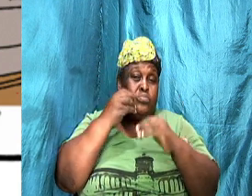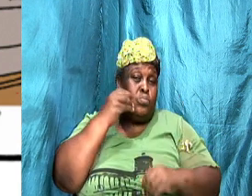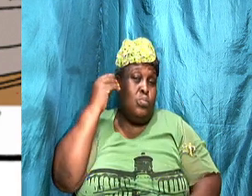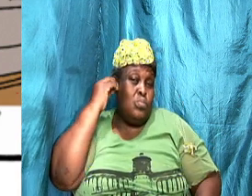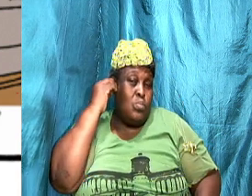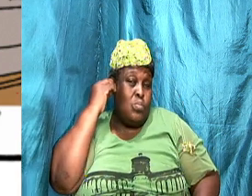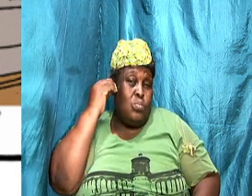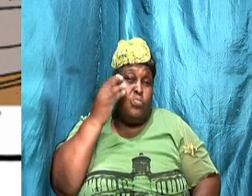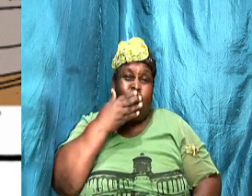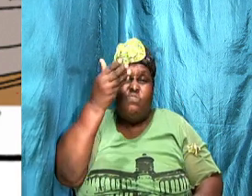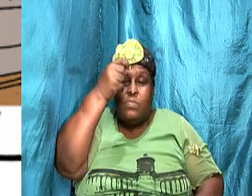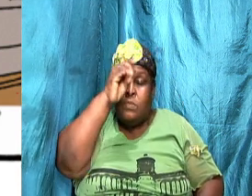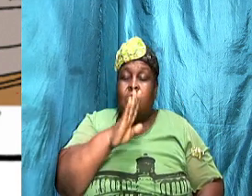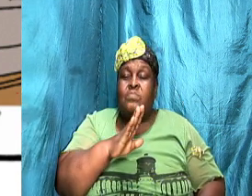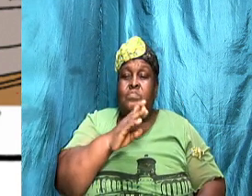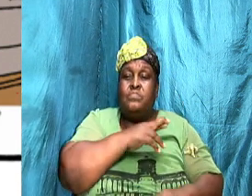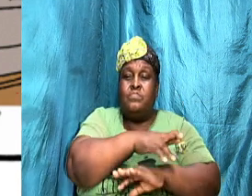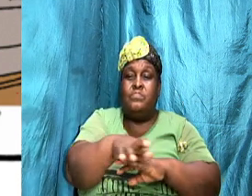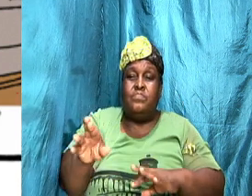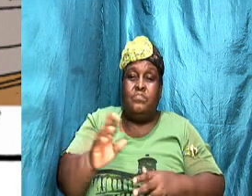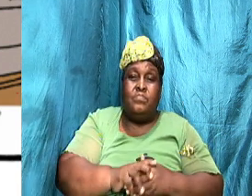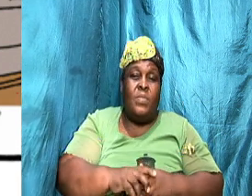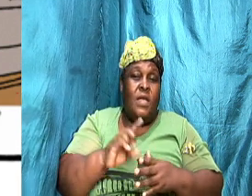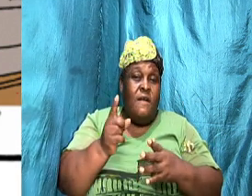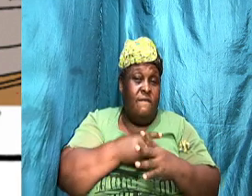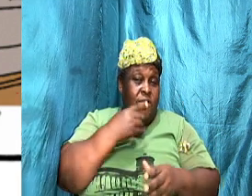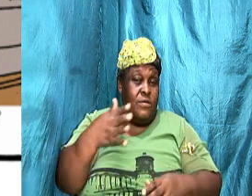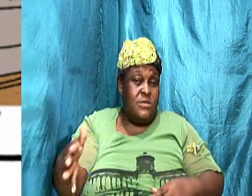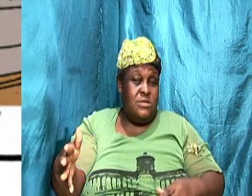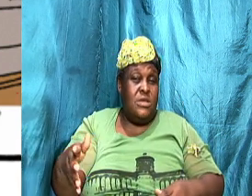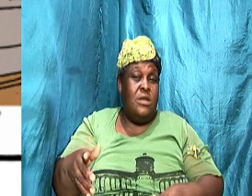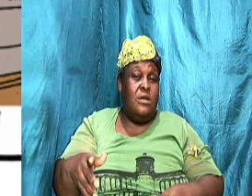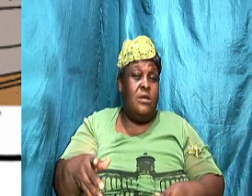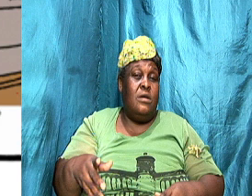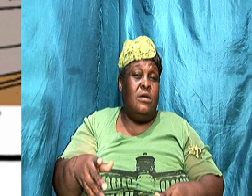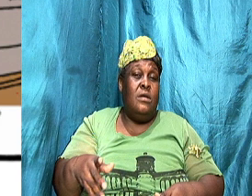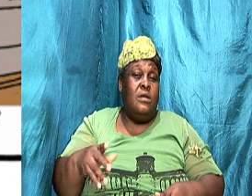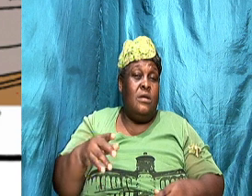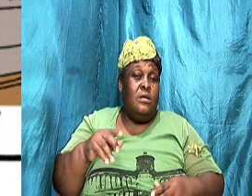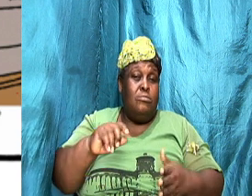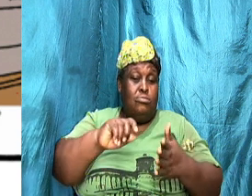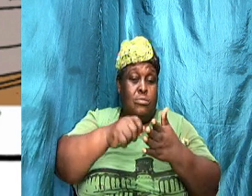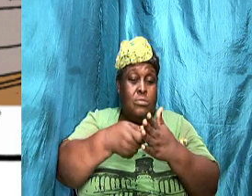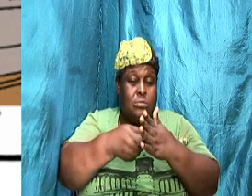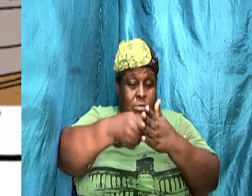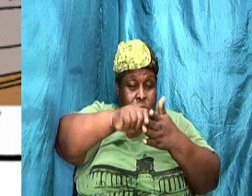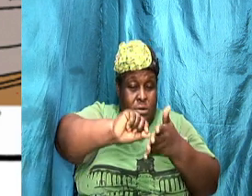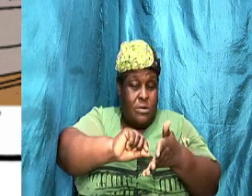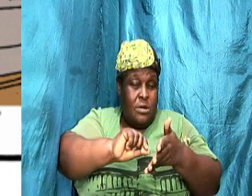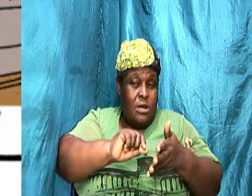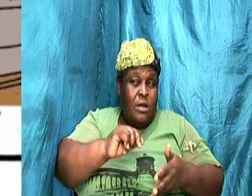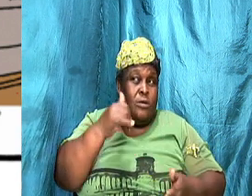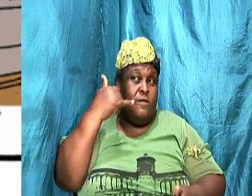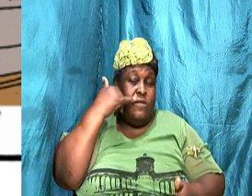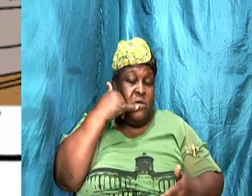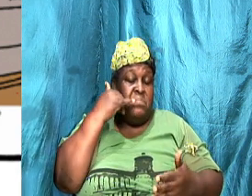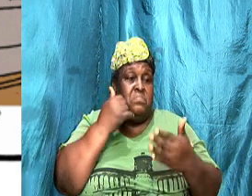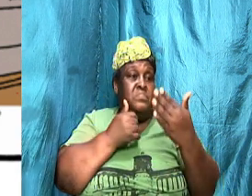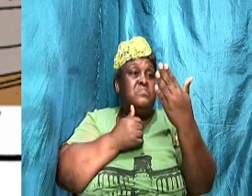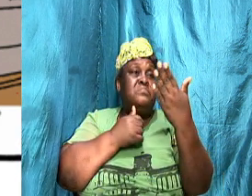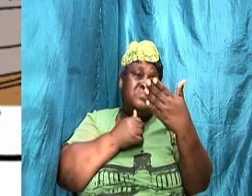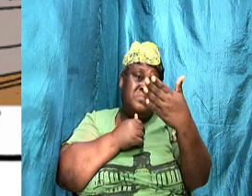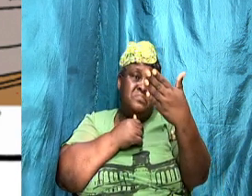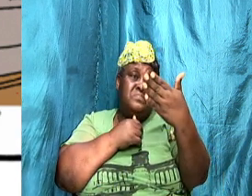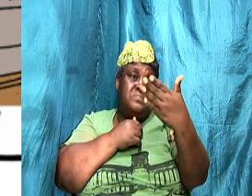and the first thing we do is go on social media. We don't spend 15 minutes, 20 minutes talking to